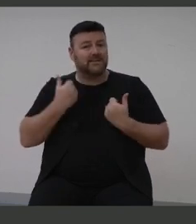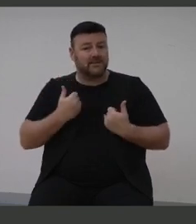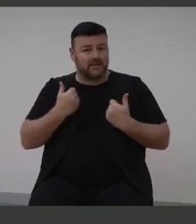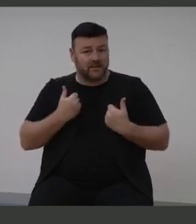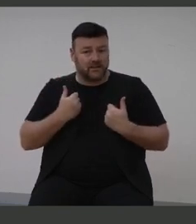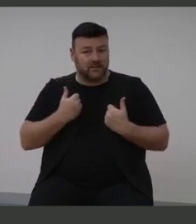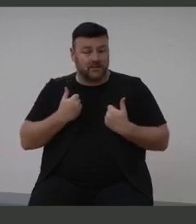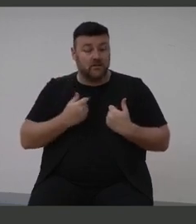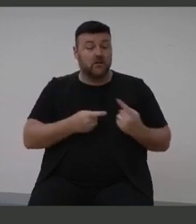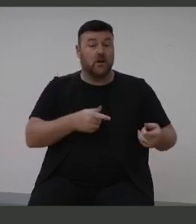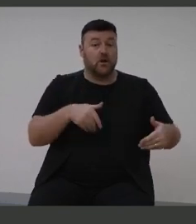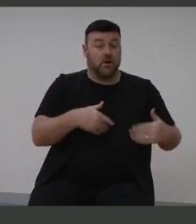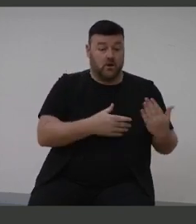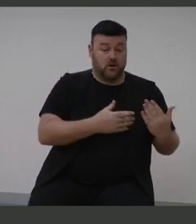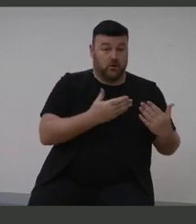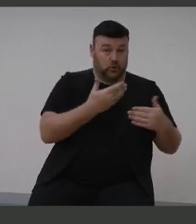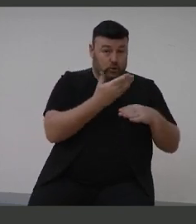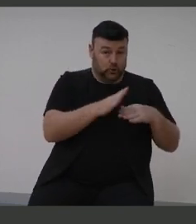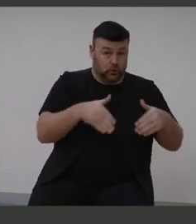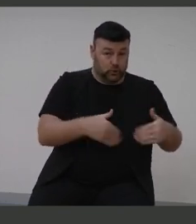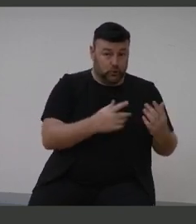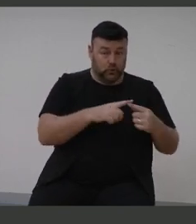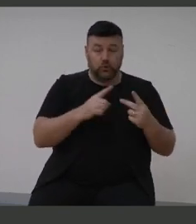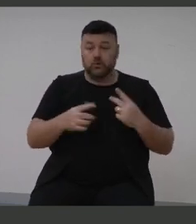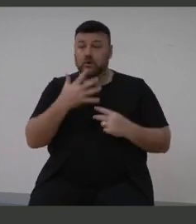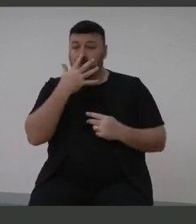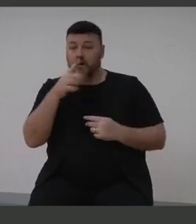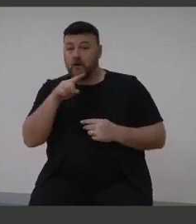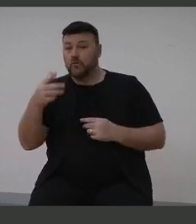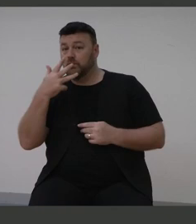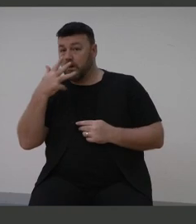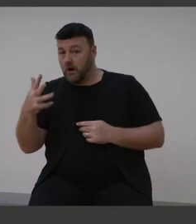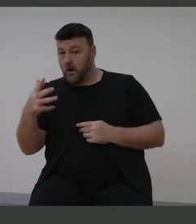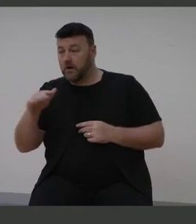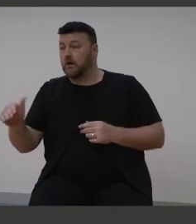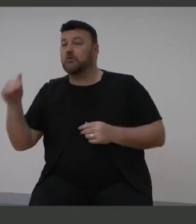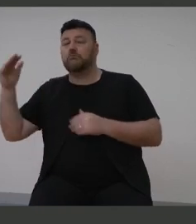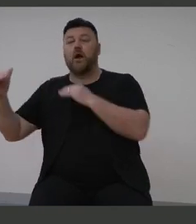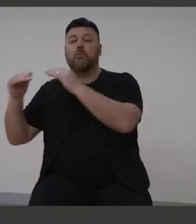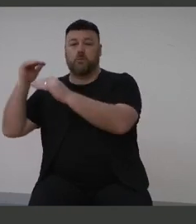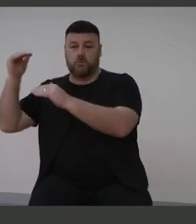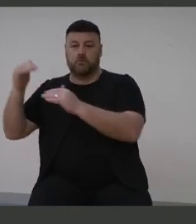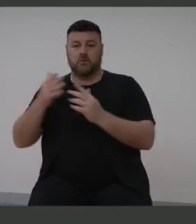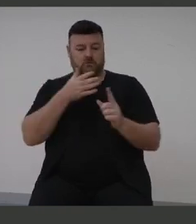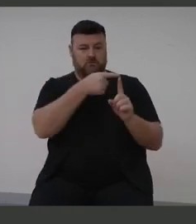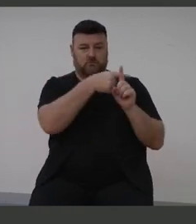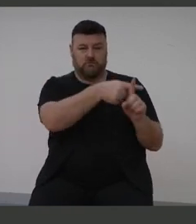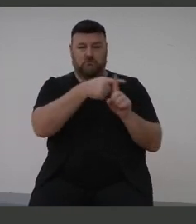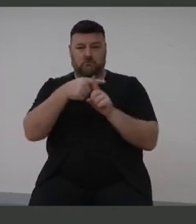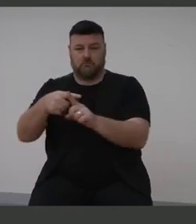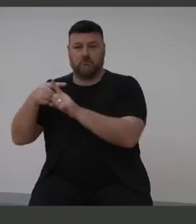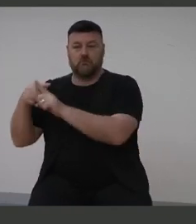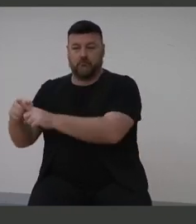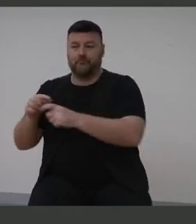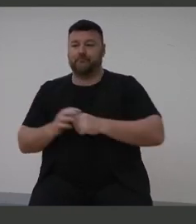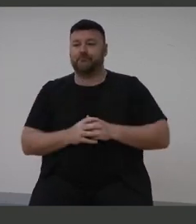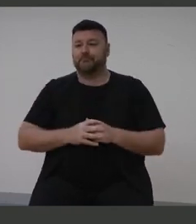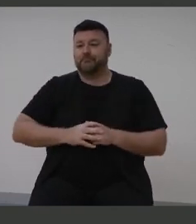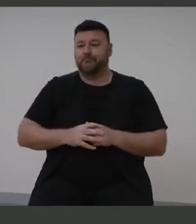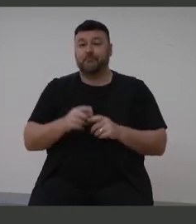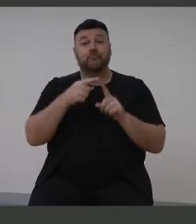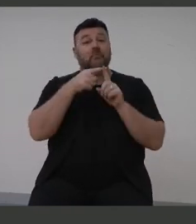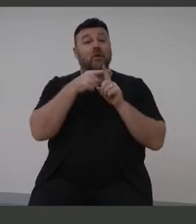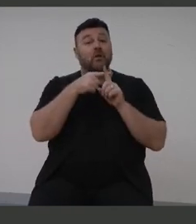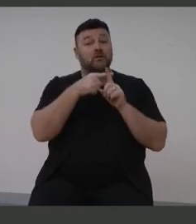newborns, school aged children five to nine years of age and adults. The target is a 20%